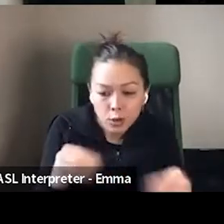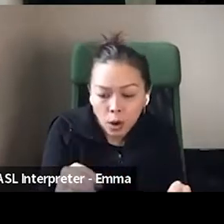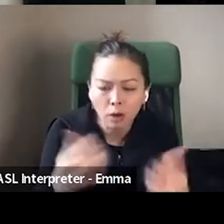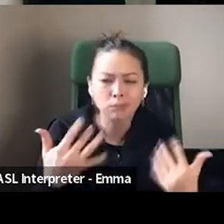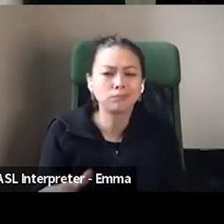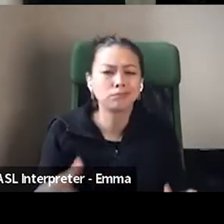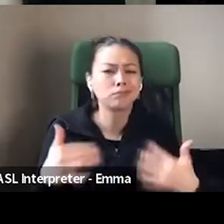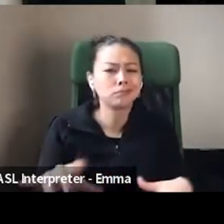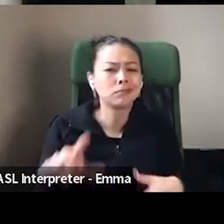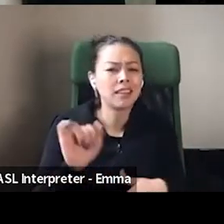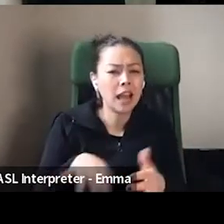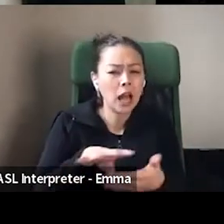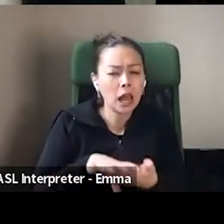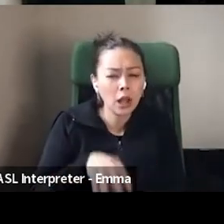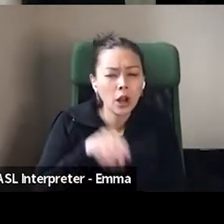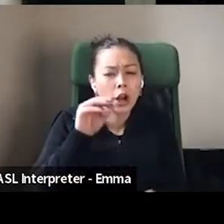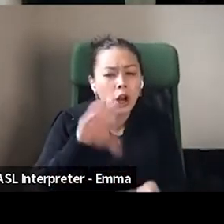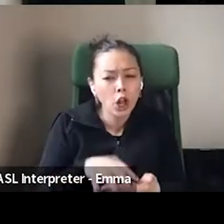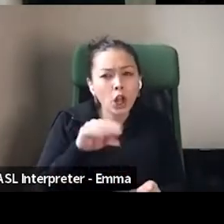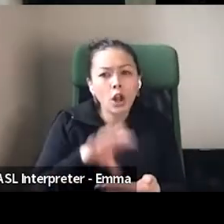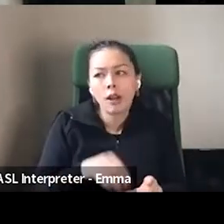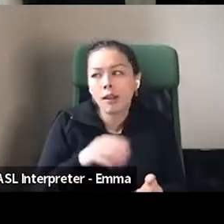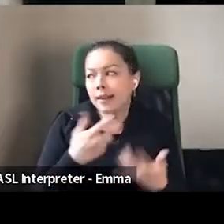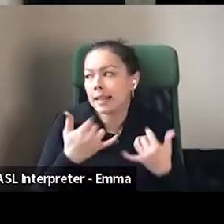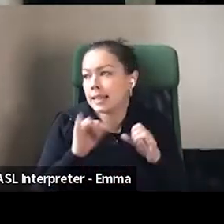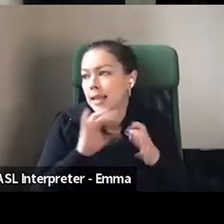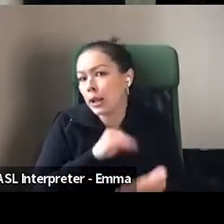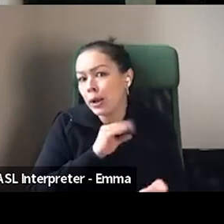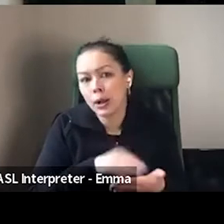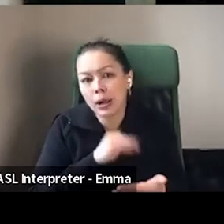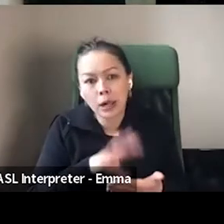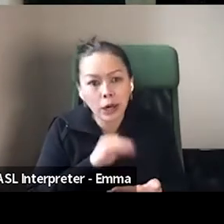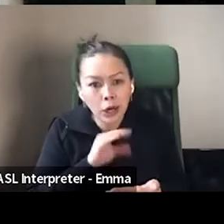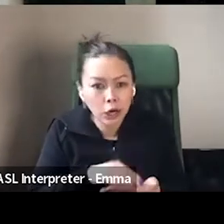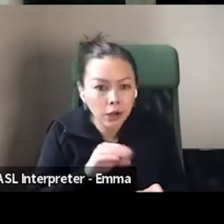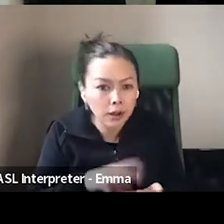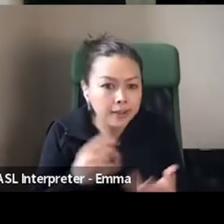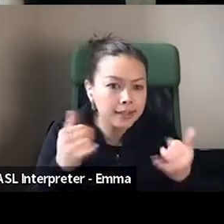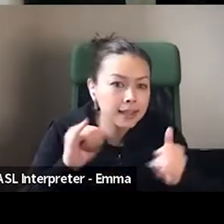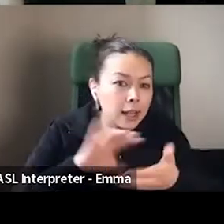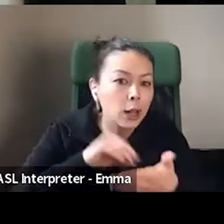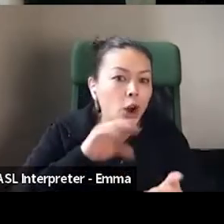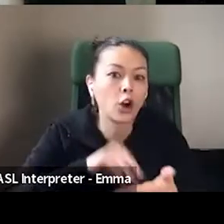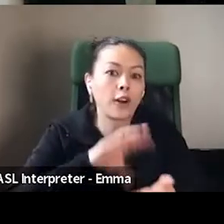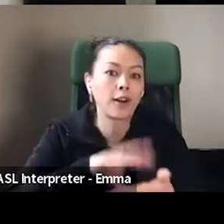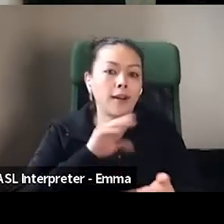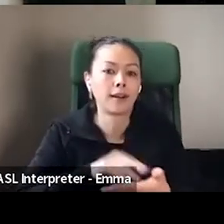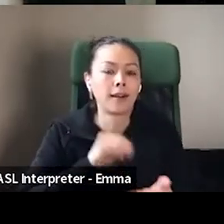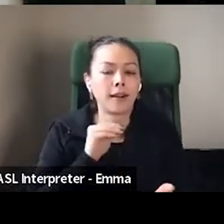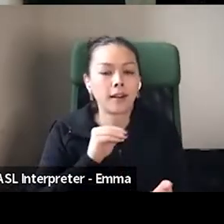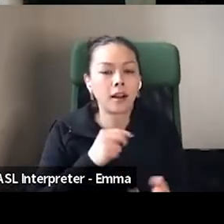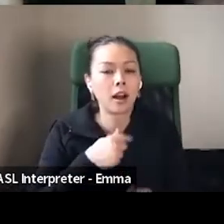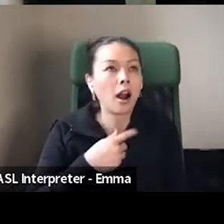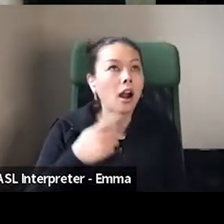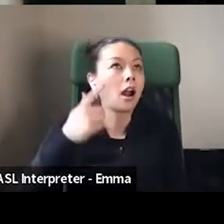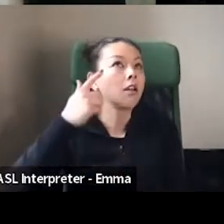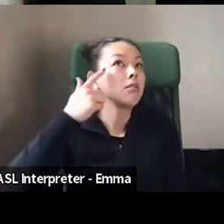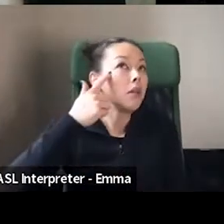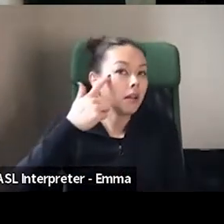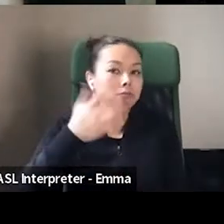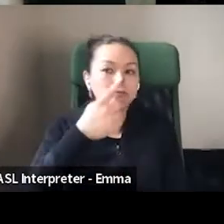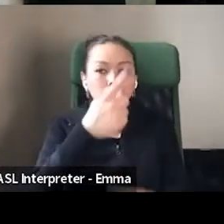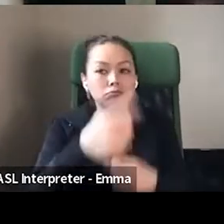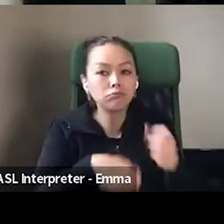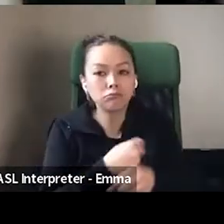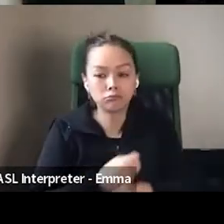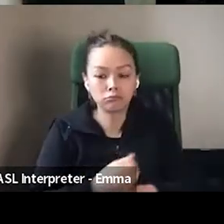by the time we were in business for a year, I would pretty much know what the community likes to read. I'd be ordering all the exactly right